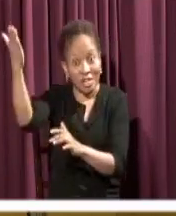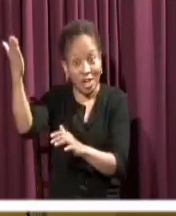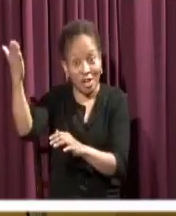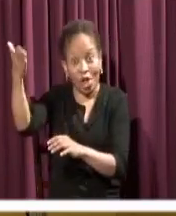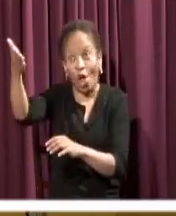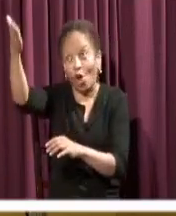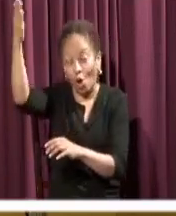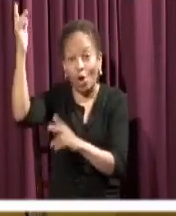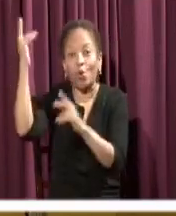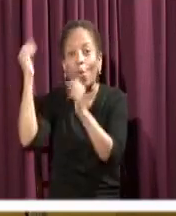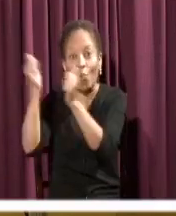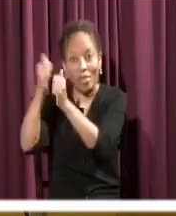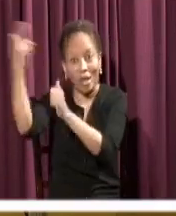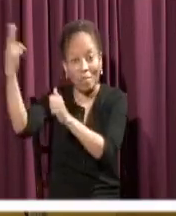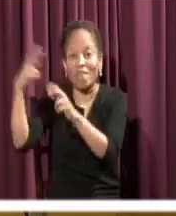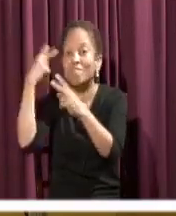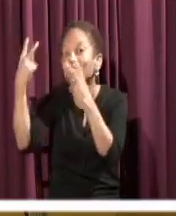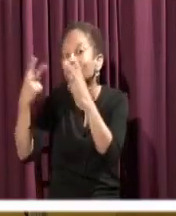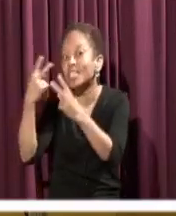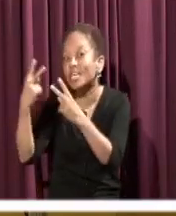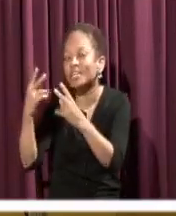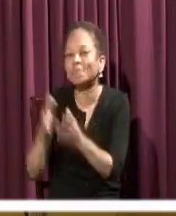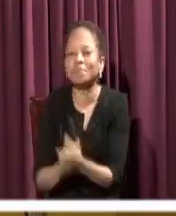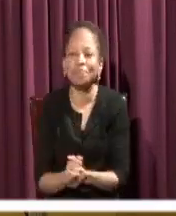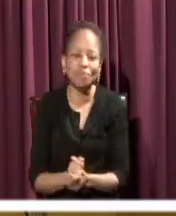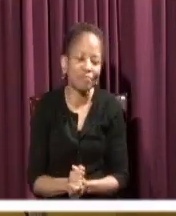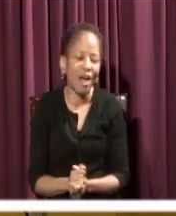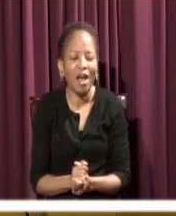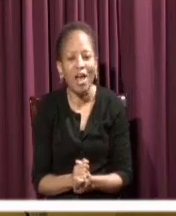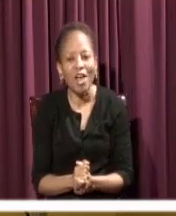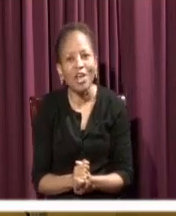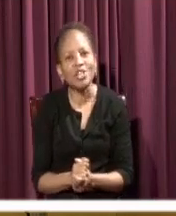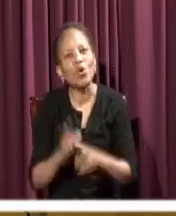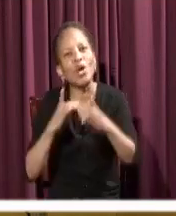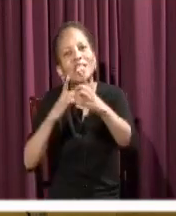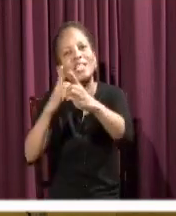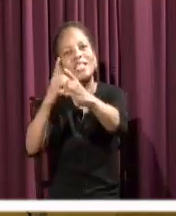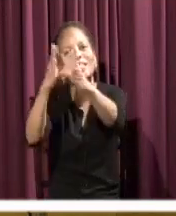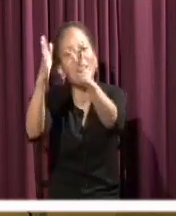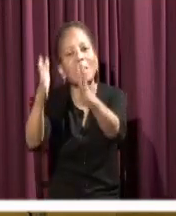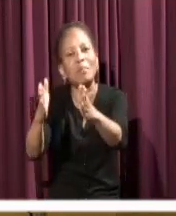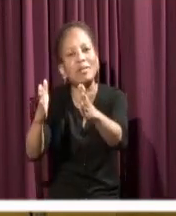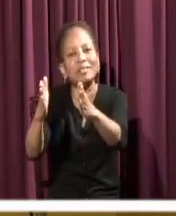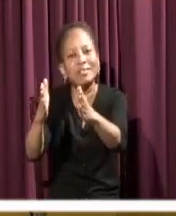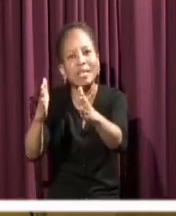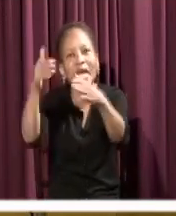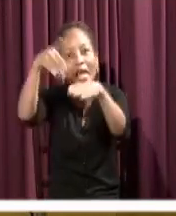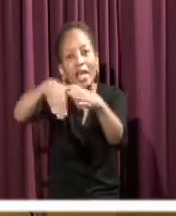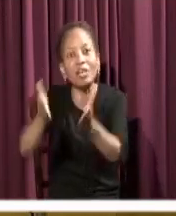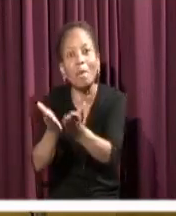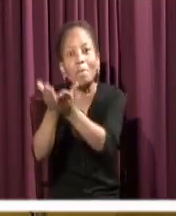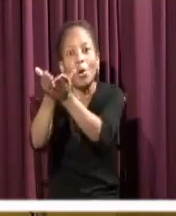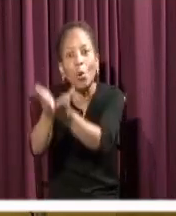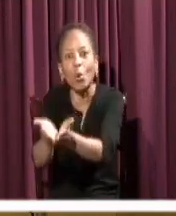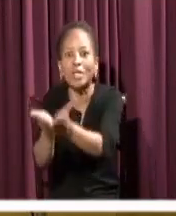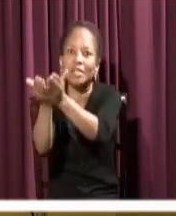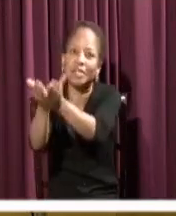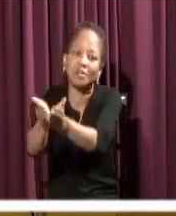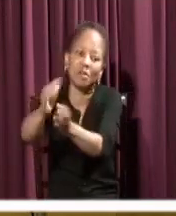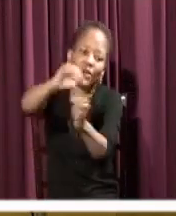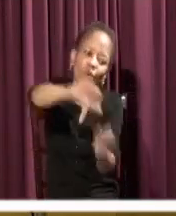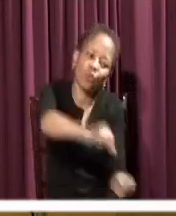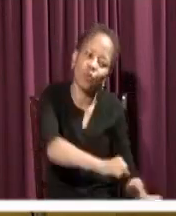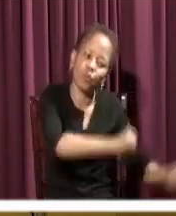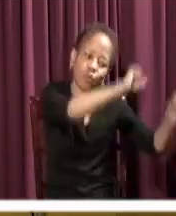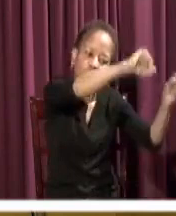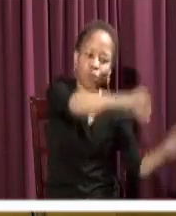And while the disciples are rowing hard and getting nowhere,